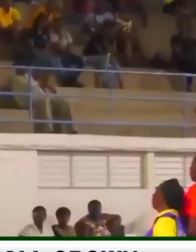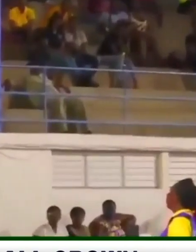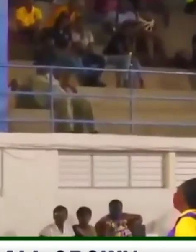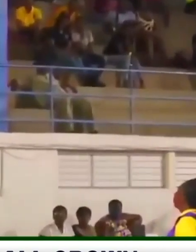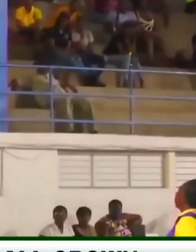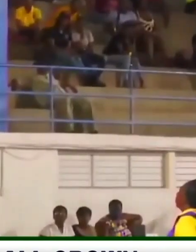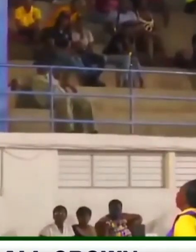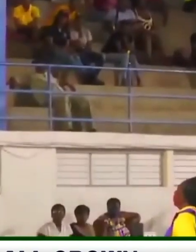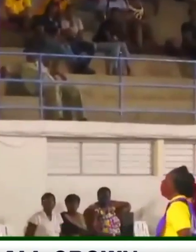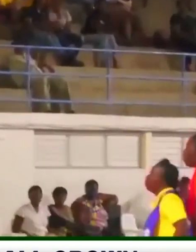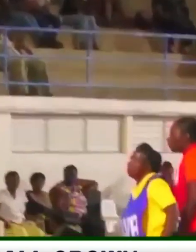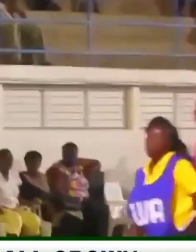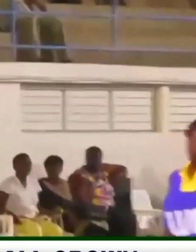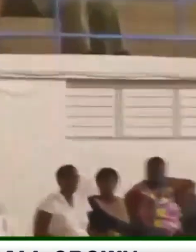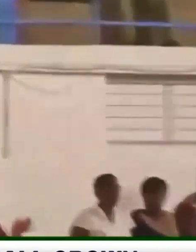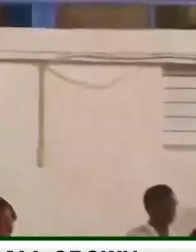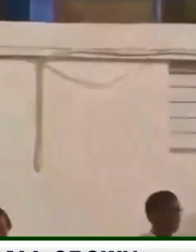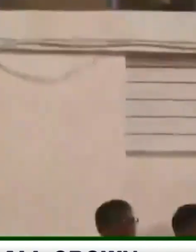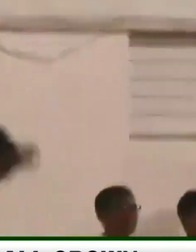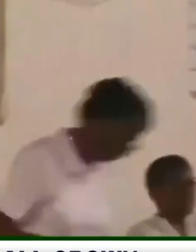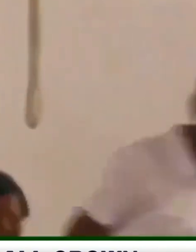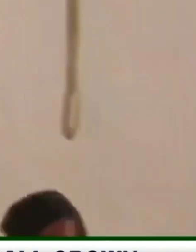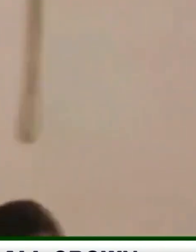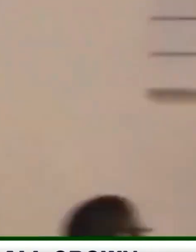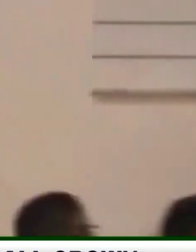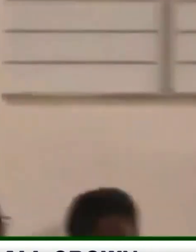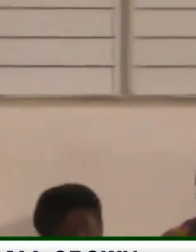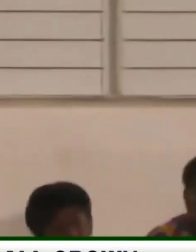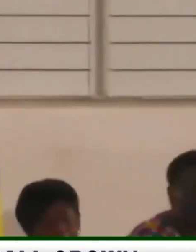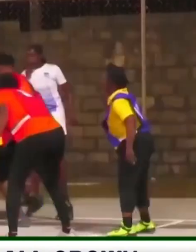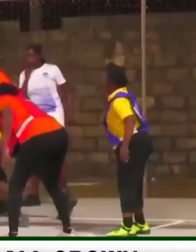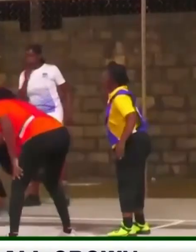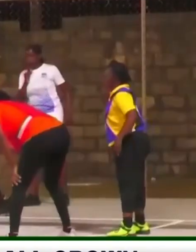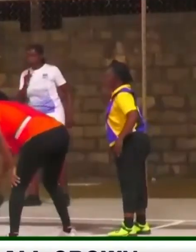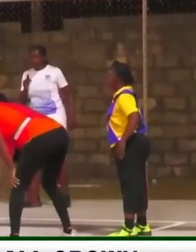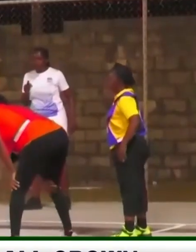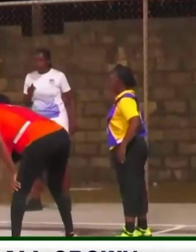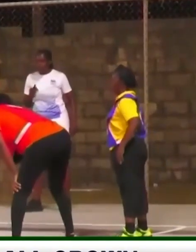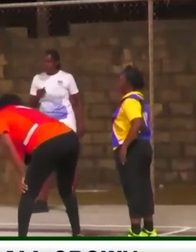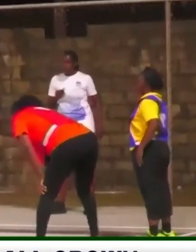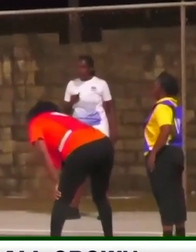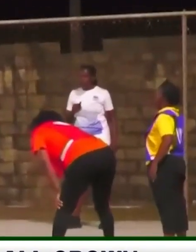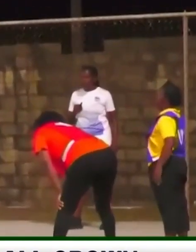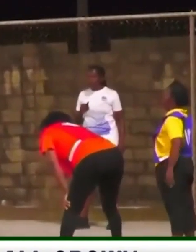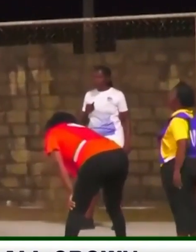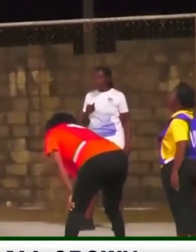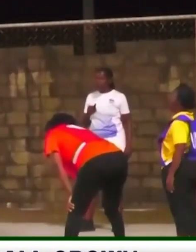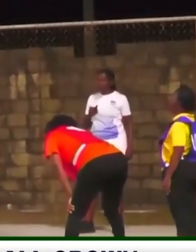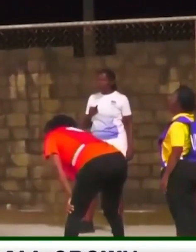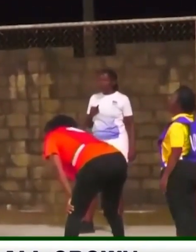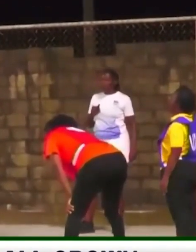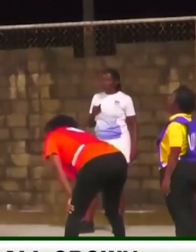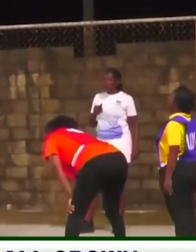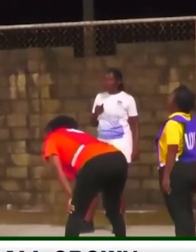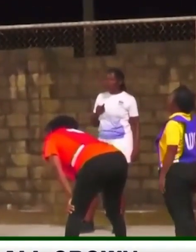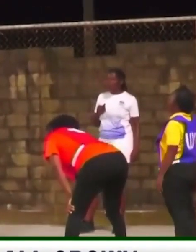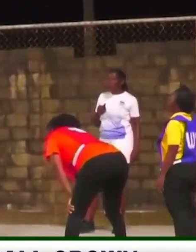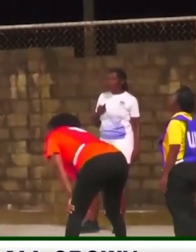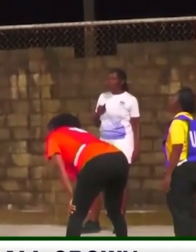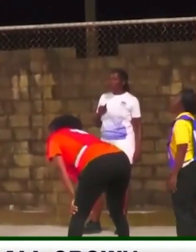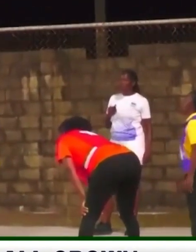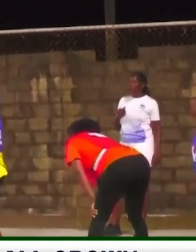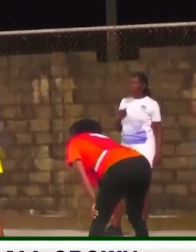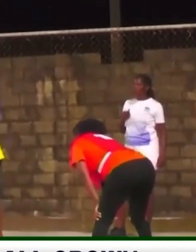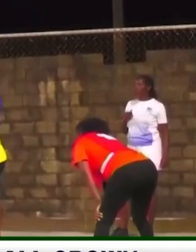down though by 12. 11-22 to end the third quarter. Skip ahead late in the fourth. Rangers attempting to make